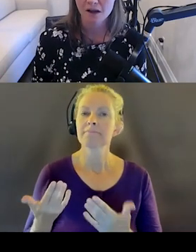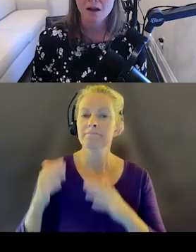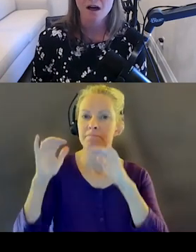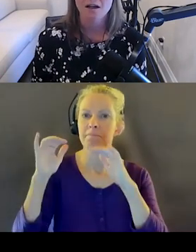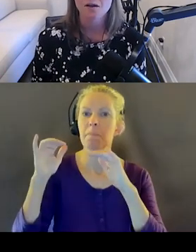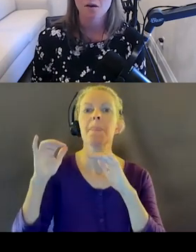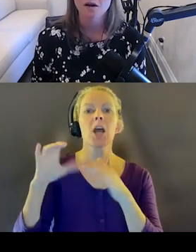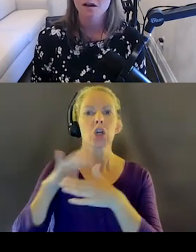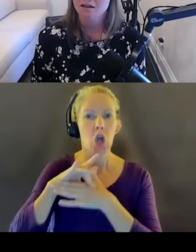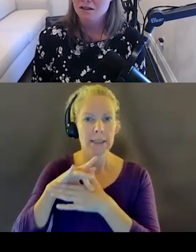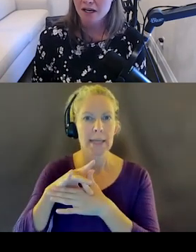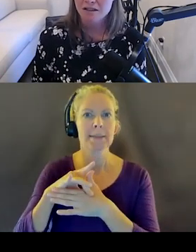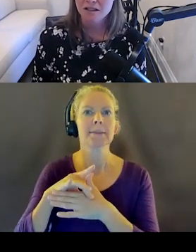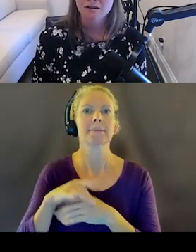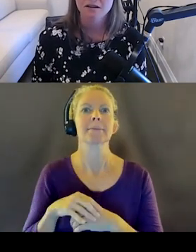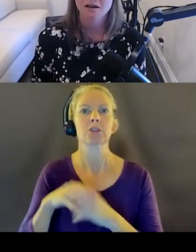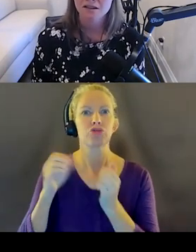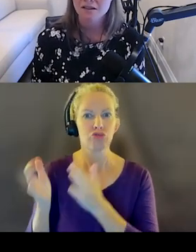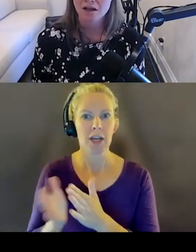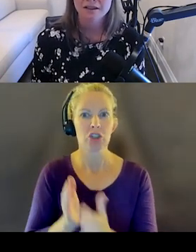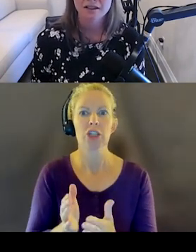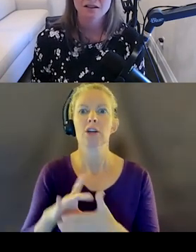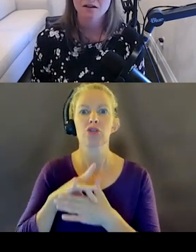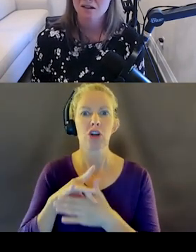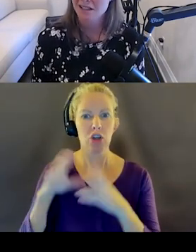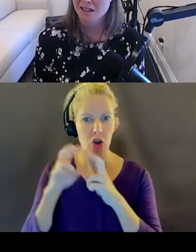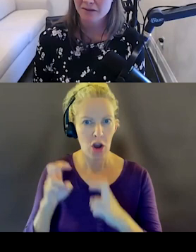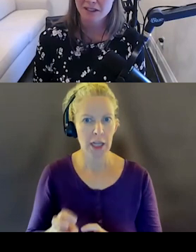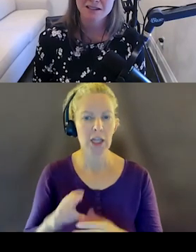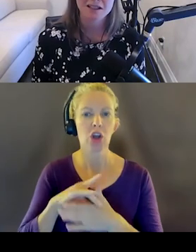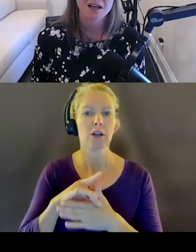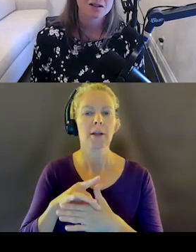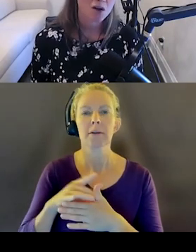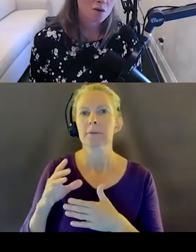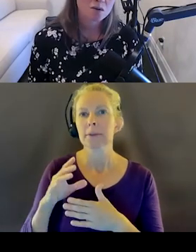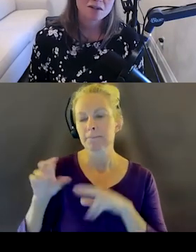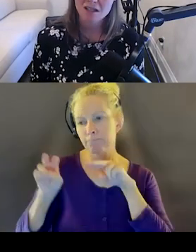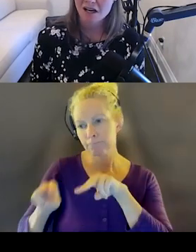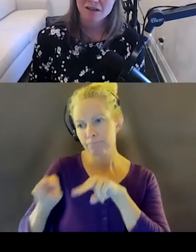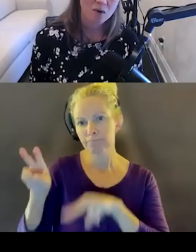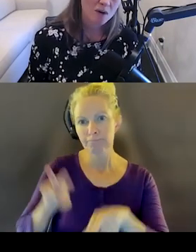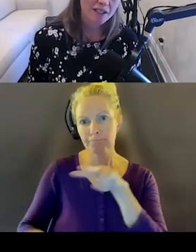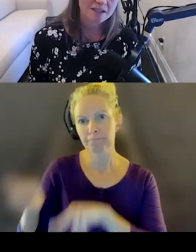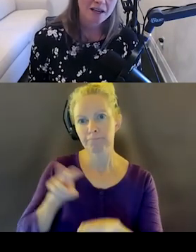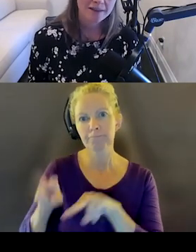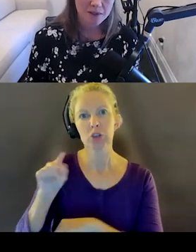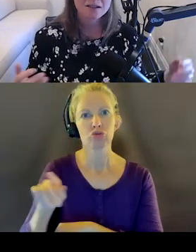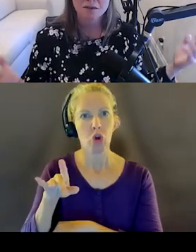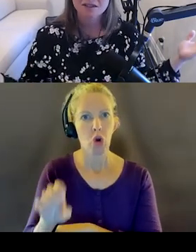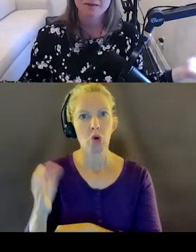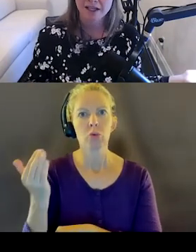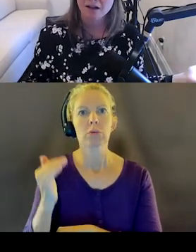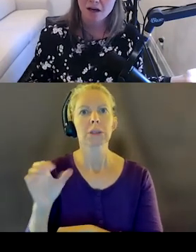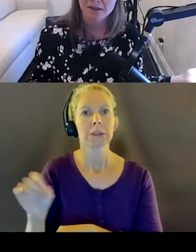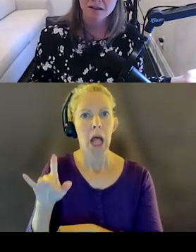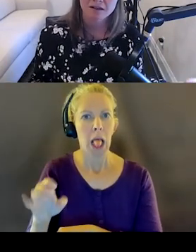thereof. So content strategy, content auditing, content governance, tone, style, voice. The biggest